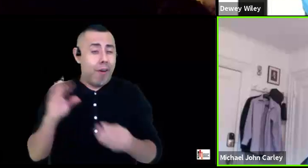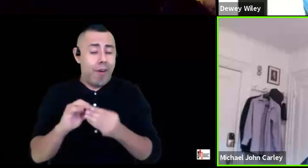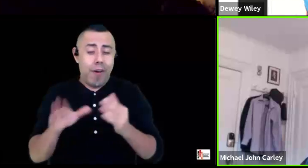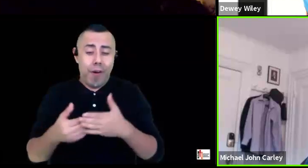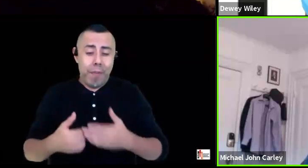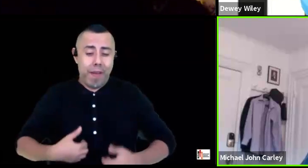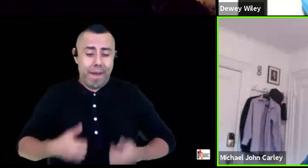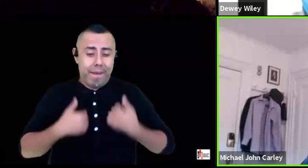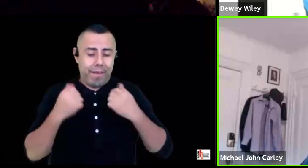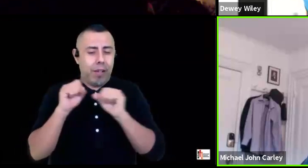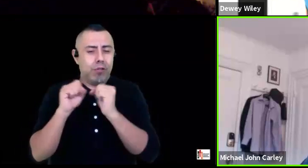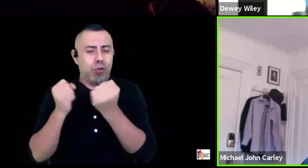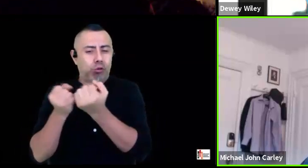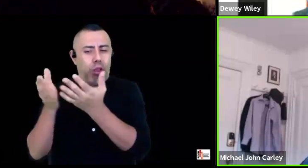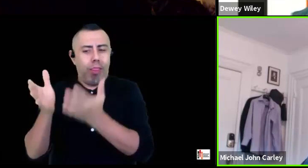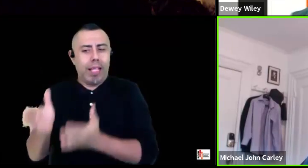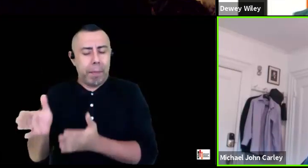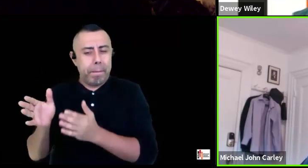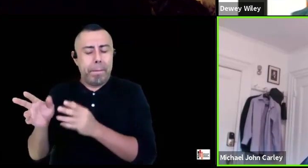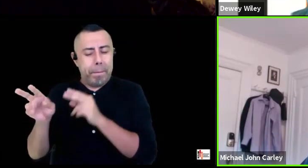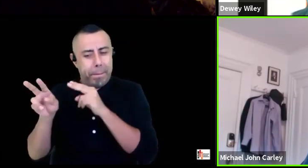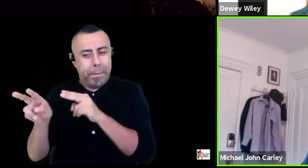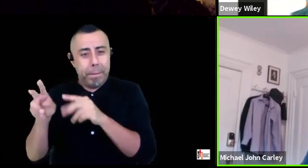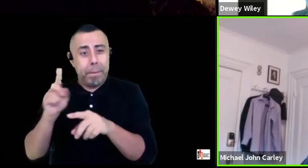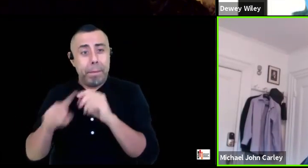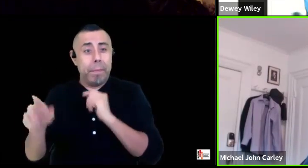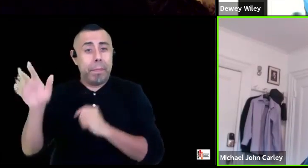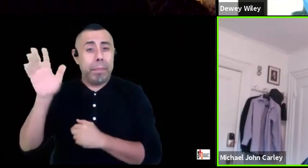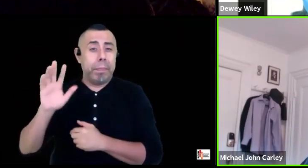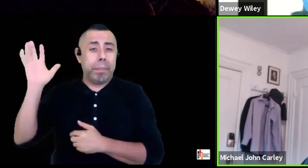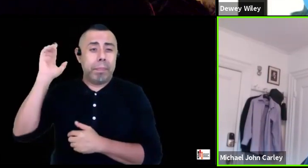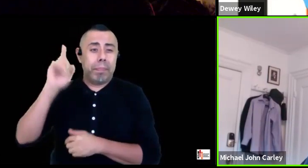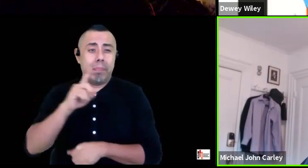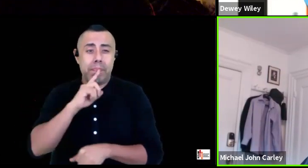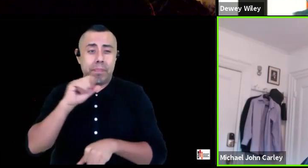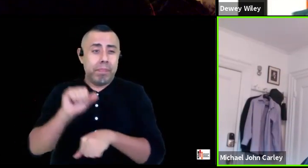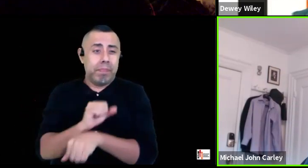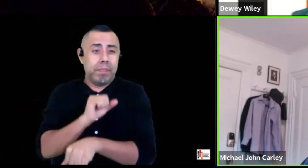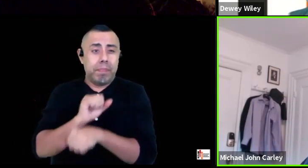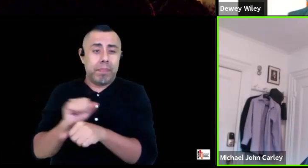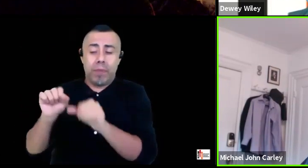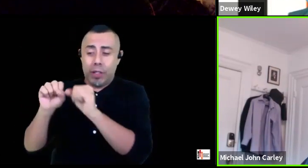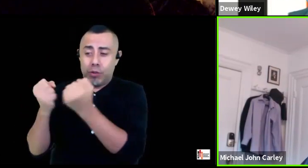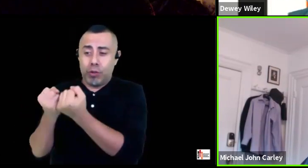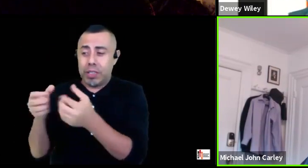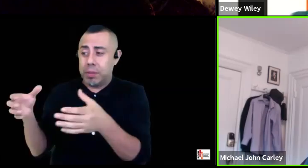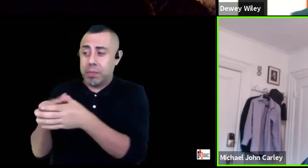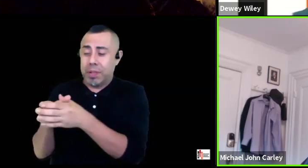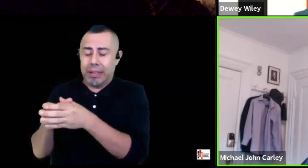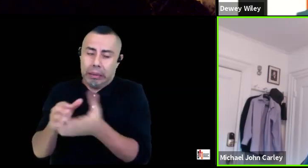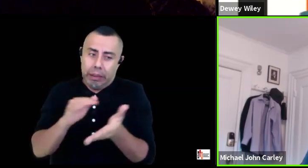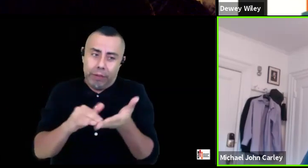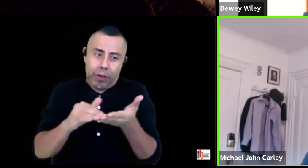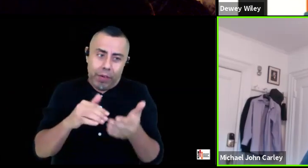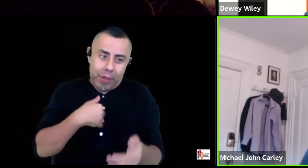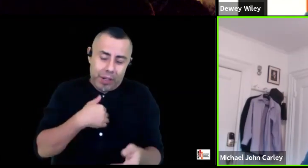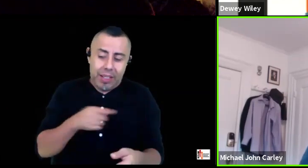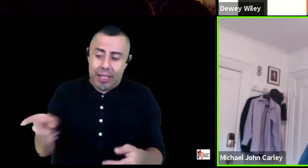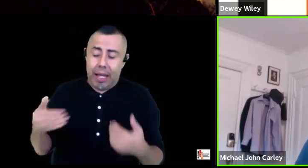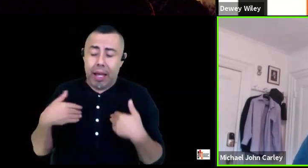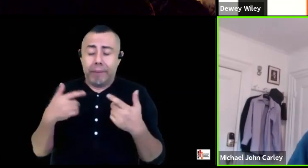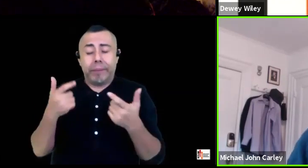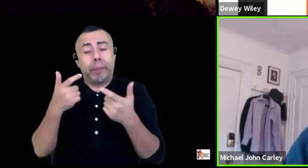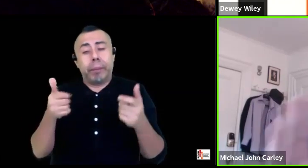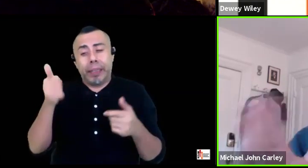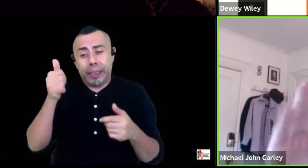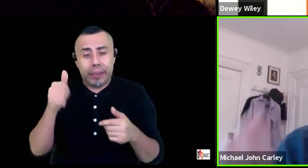you know the actual organized socialist parties were just forgive me full of the biggest losers you've ever come across you